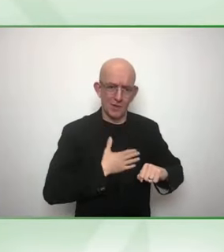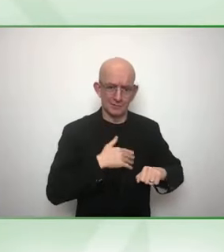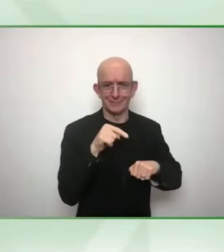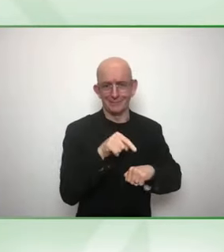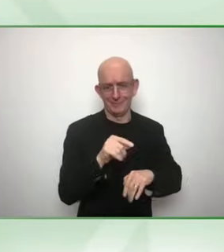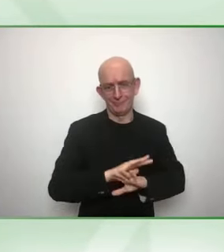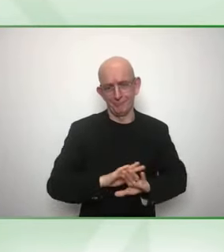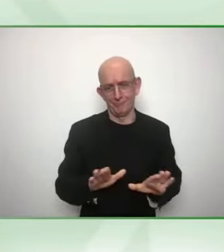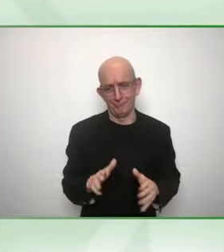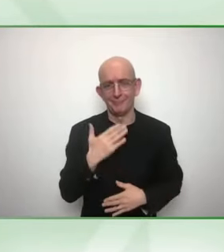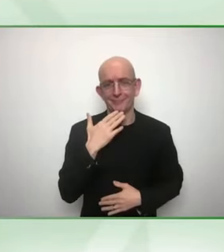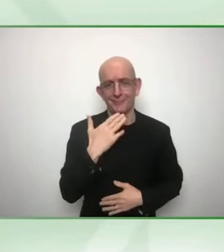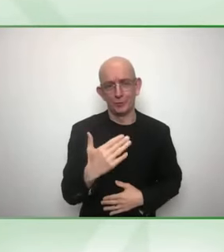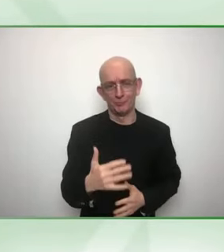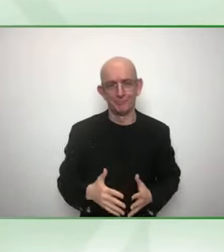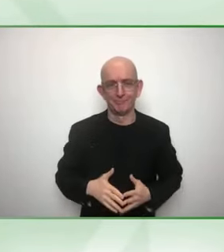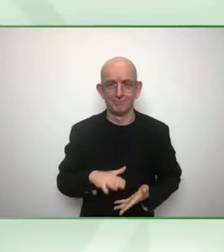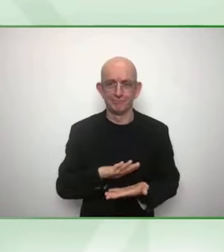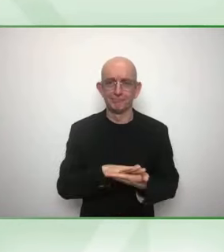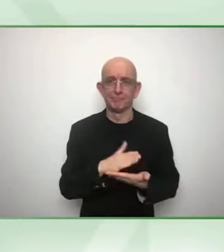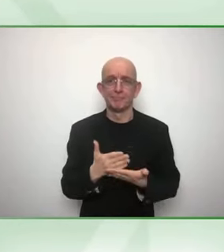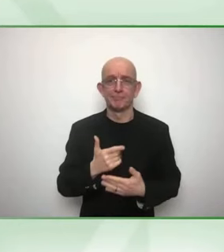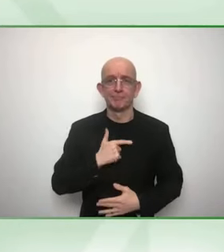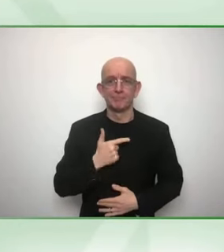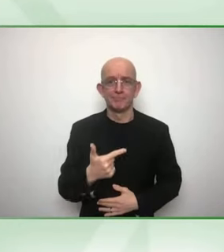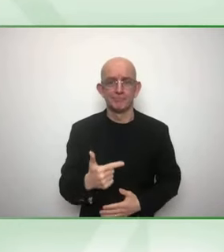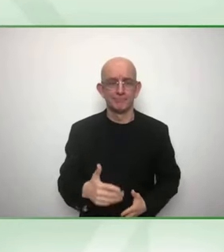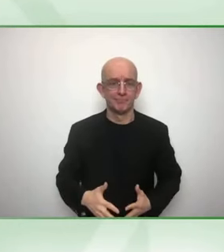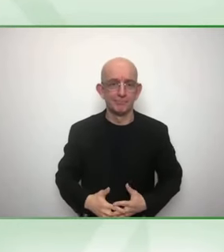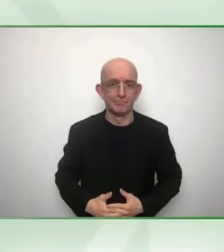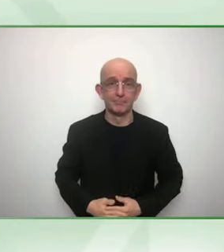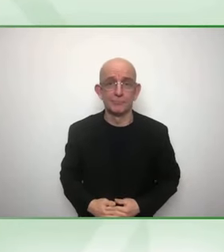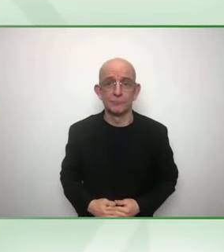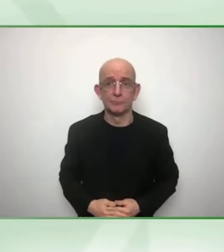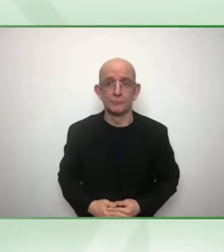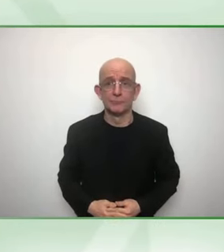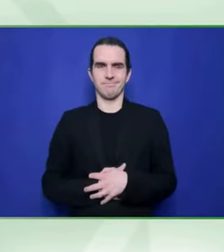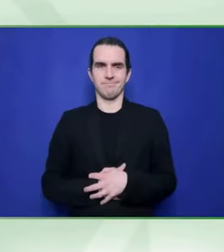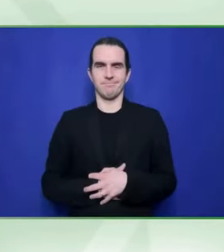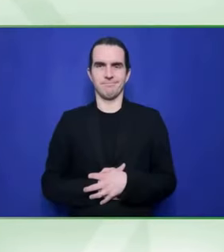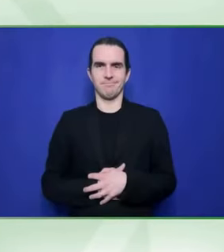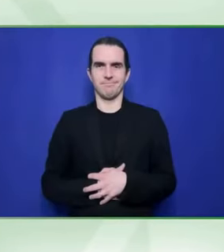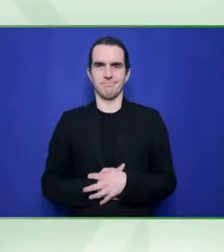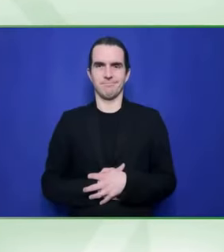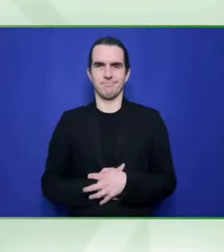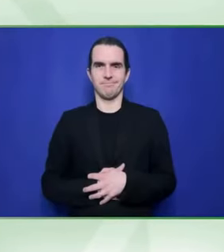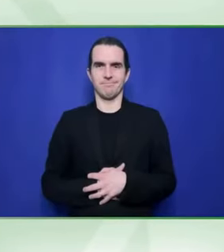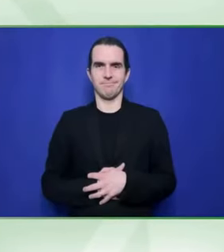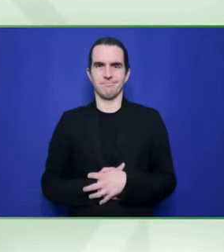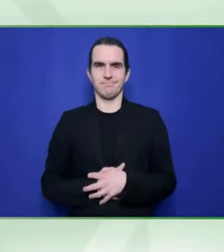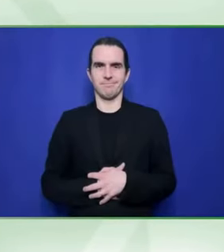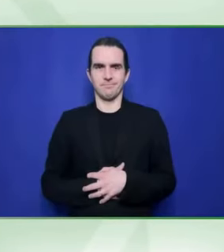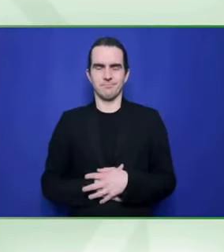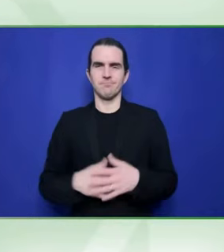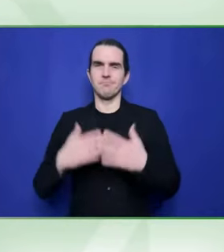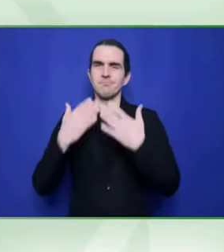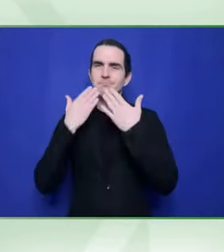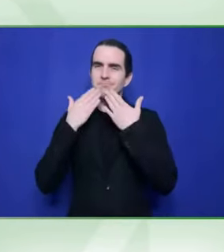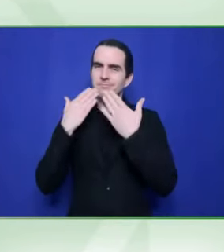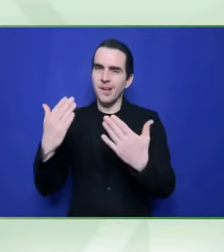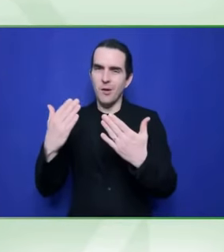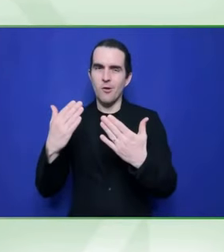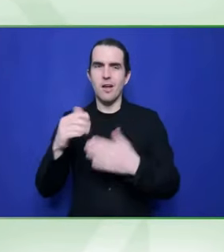Thank you, Aiko. So let me ask the first question and I would like each of the panelists to